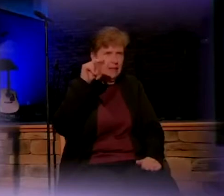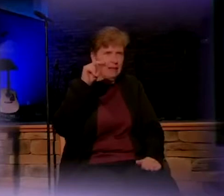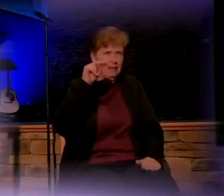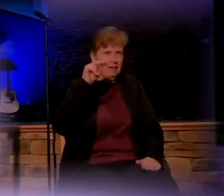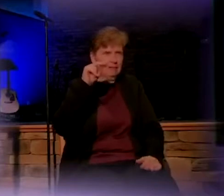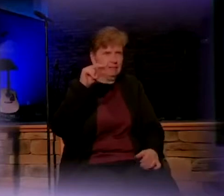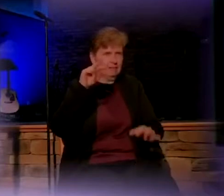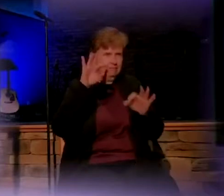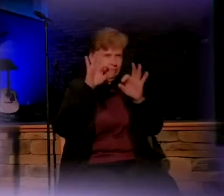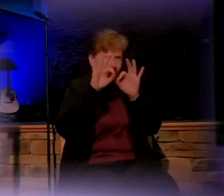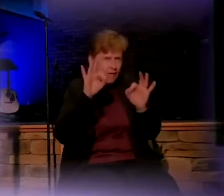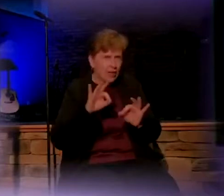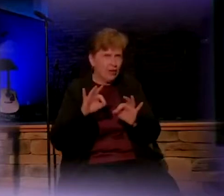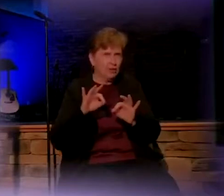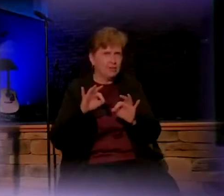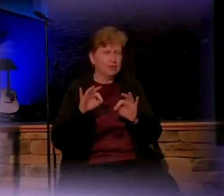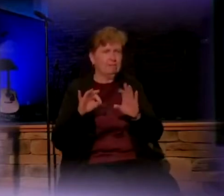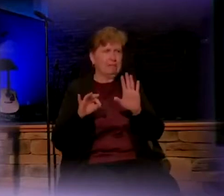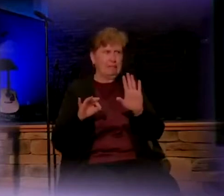it was my fault.